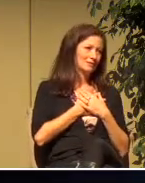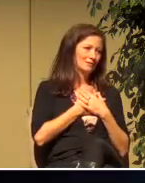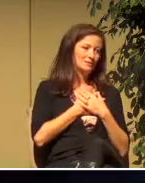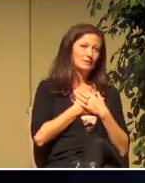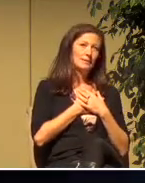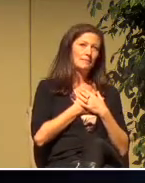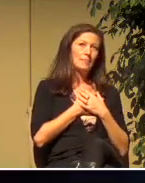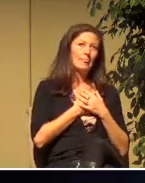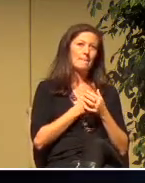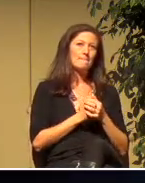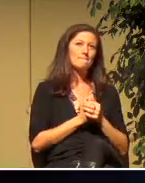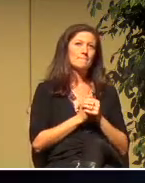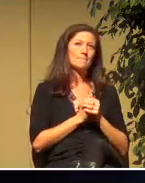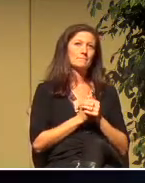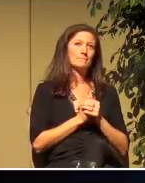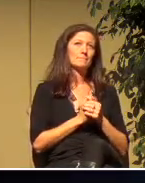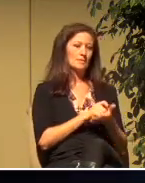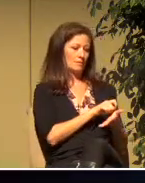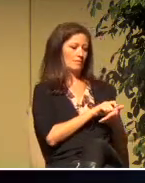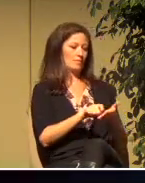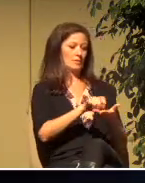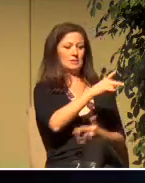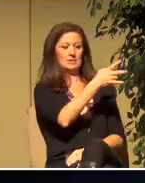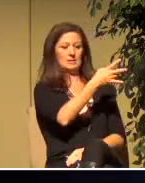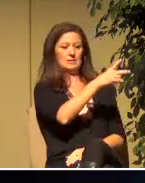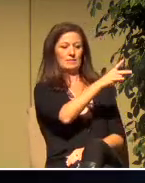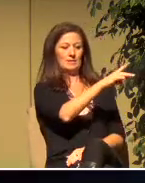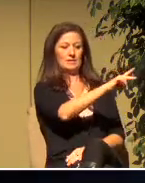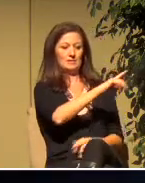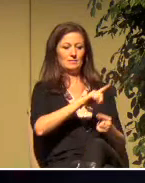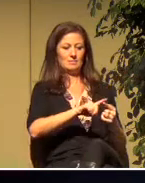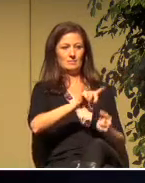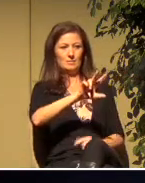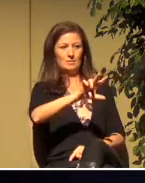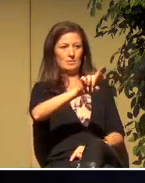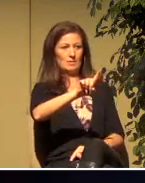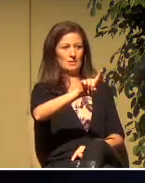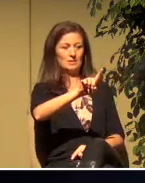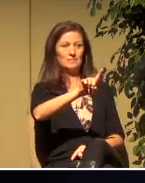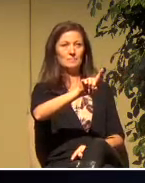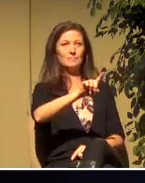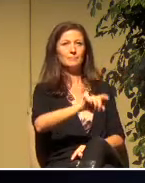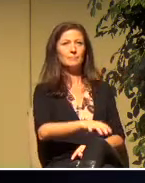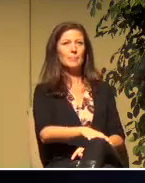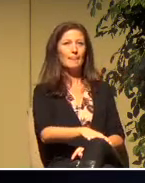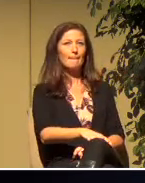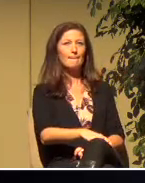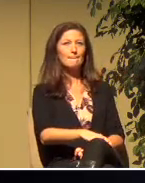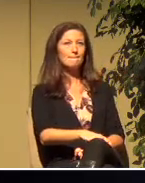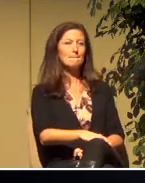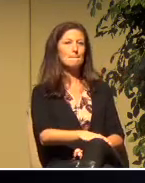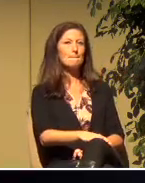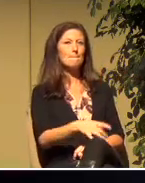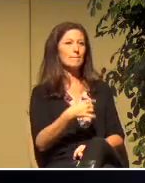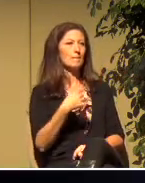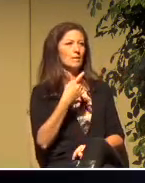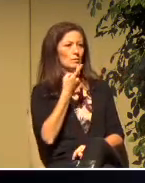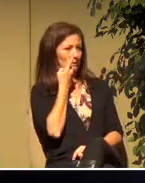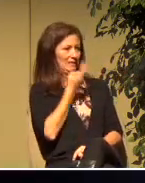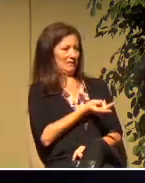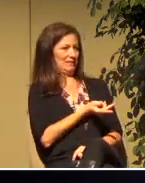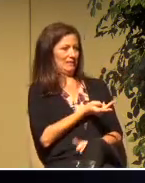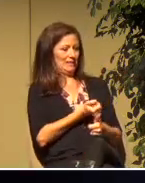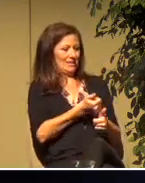Verses 17 through 31 we see moment after